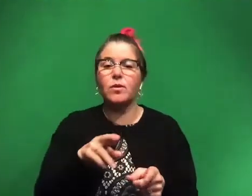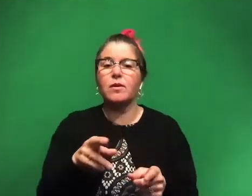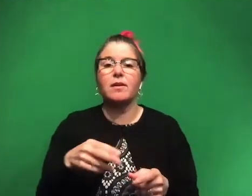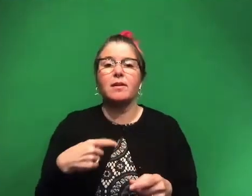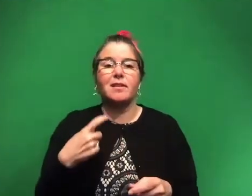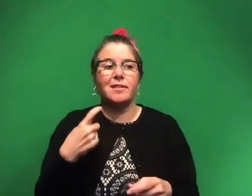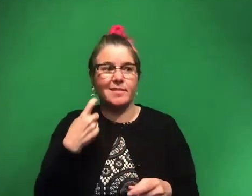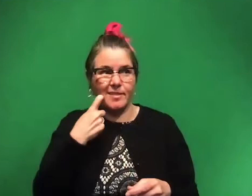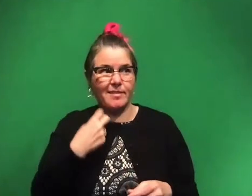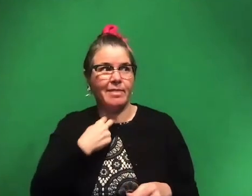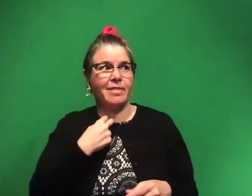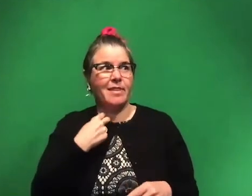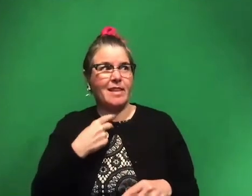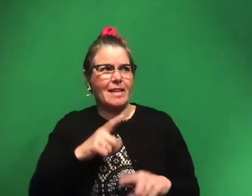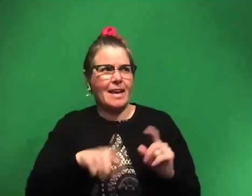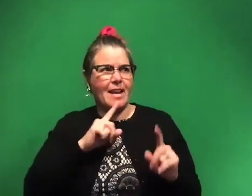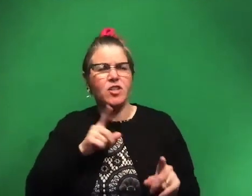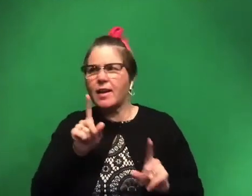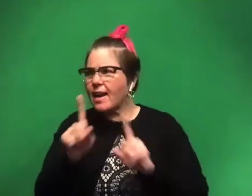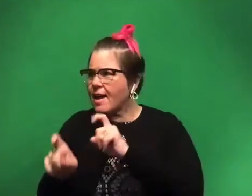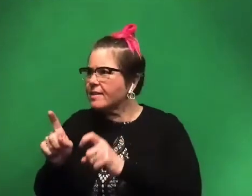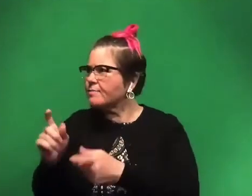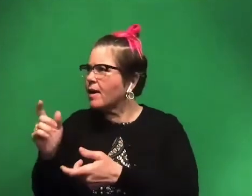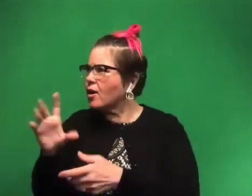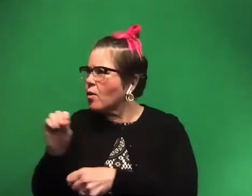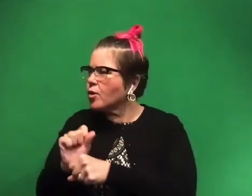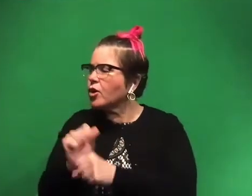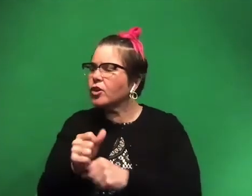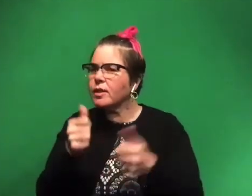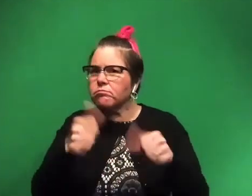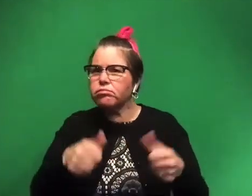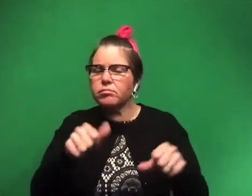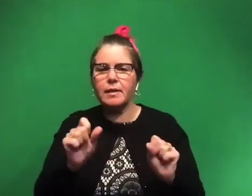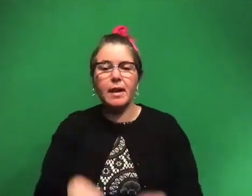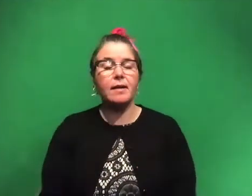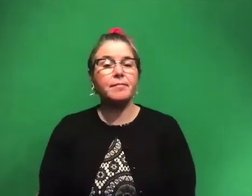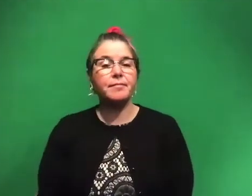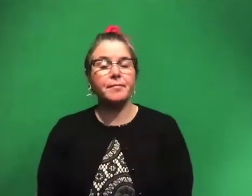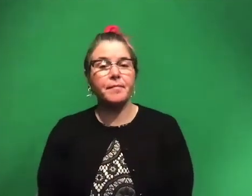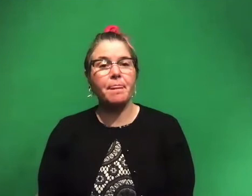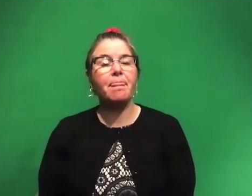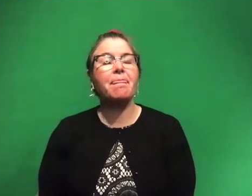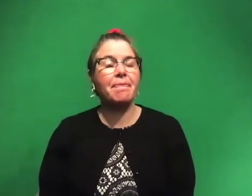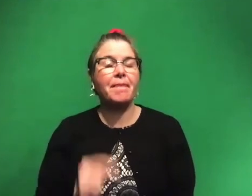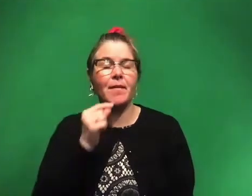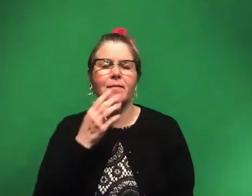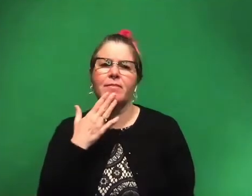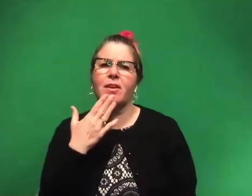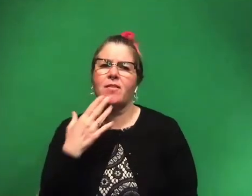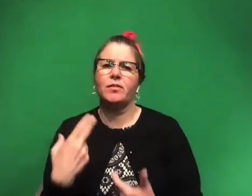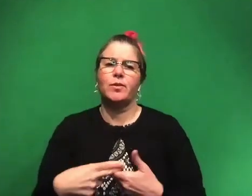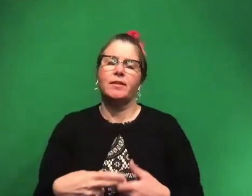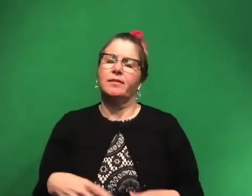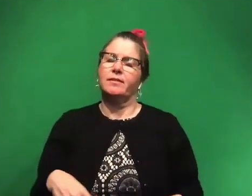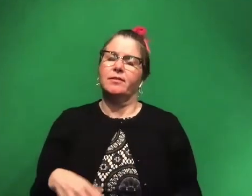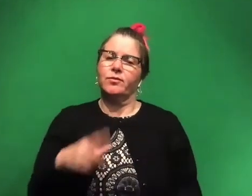wasn't able to answer. can ask my colleagues and post about those. But yeah. Very cool. Well, thank you so much for taking the